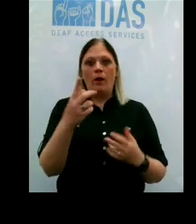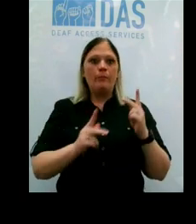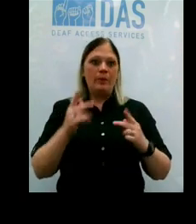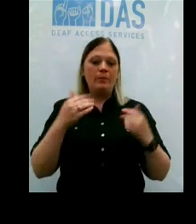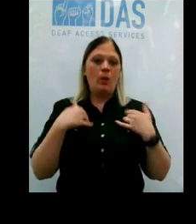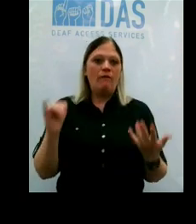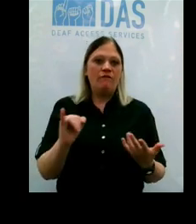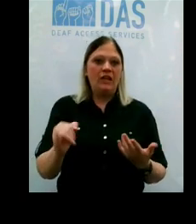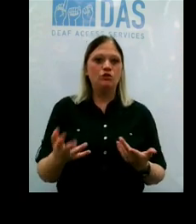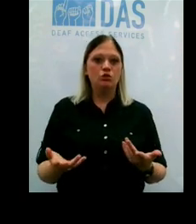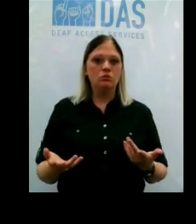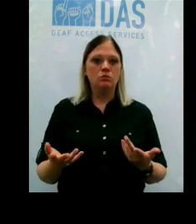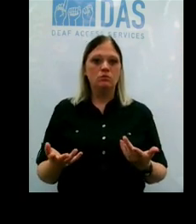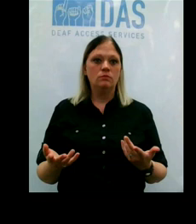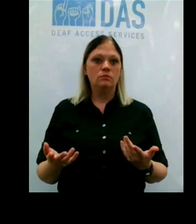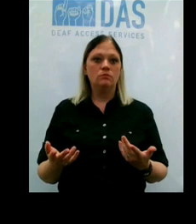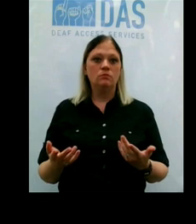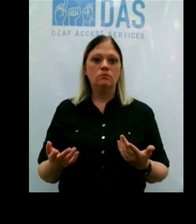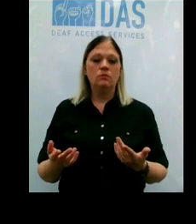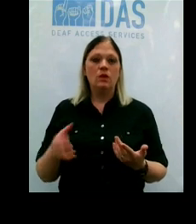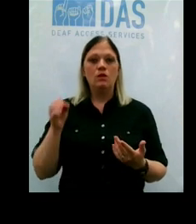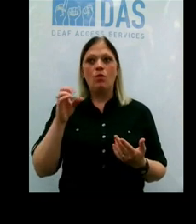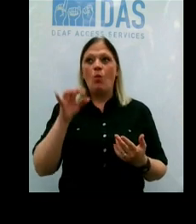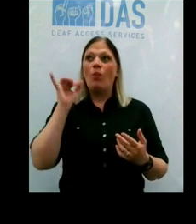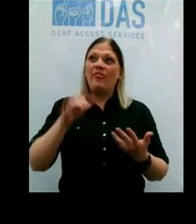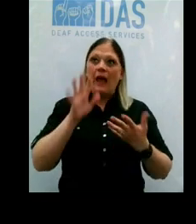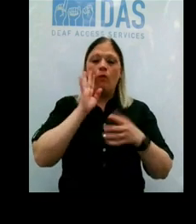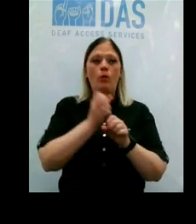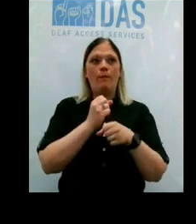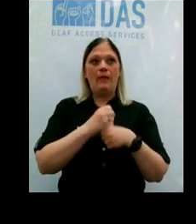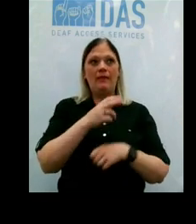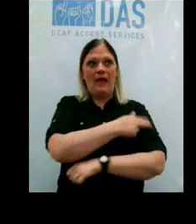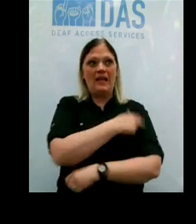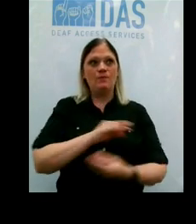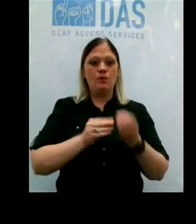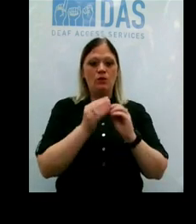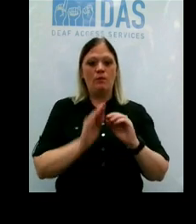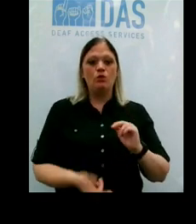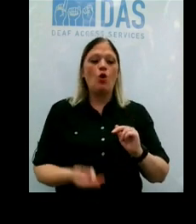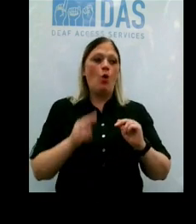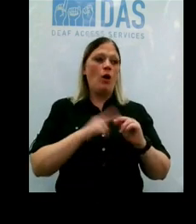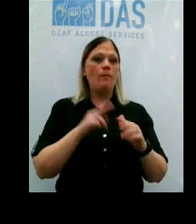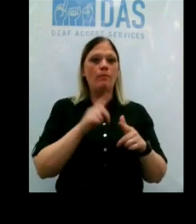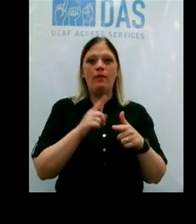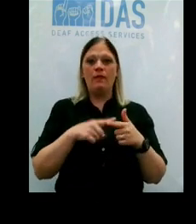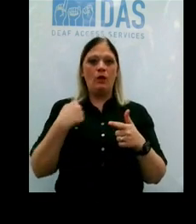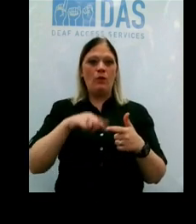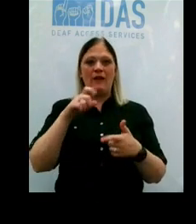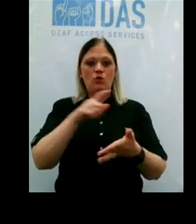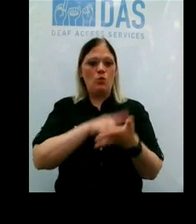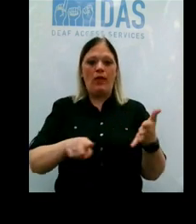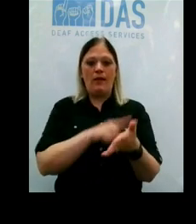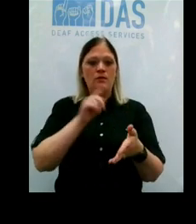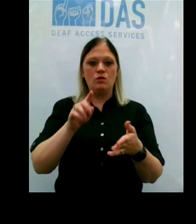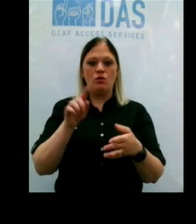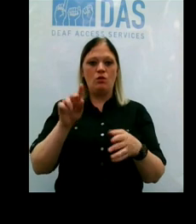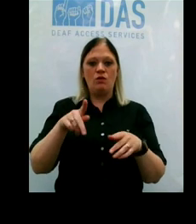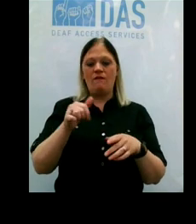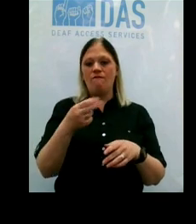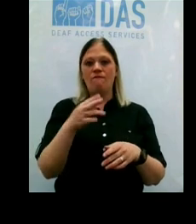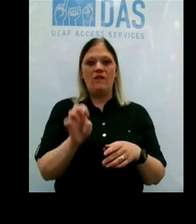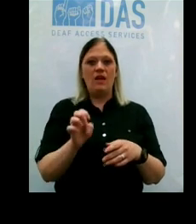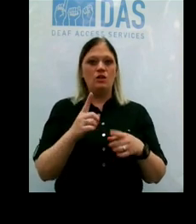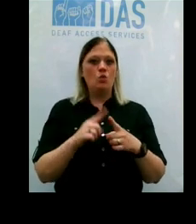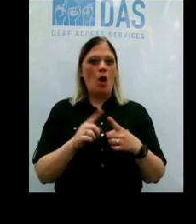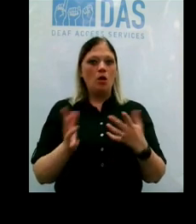those will make our numbers go up, and we'll have to go backwards on our reopening phase. So we want to make sure we do that.